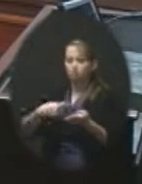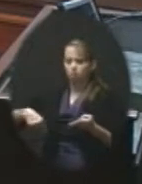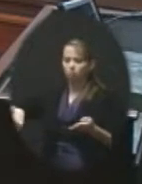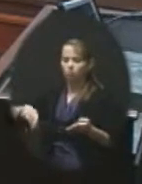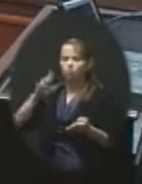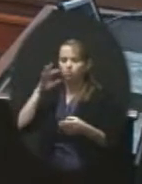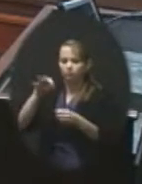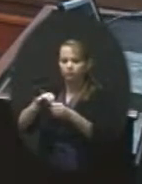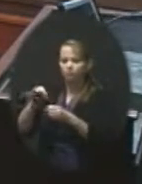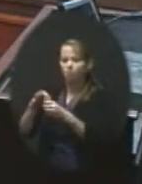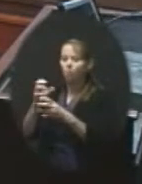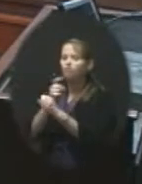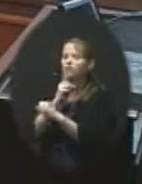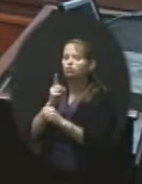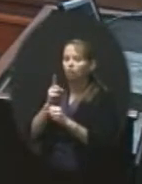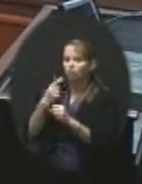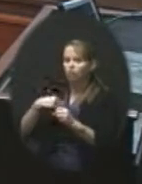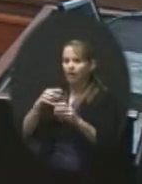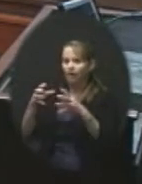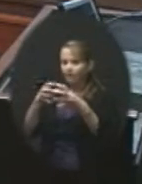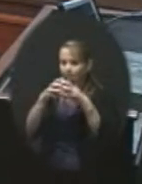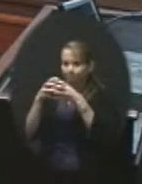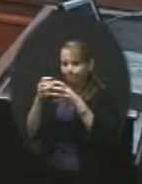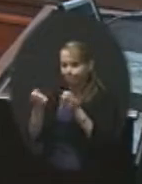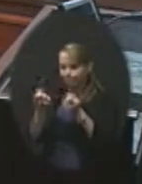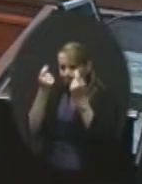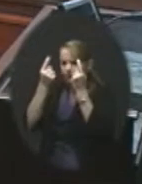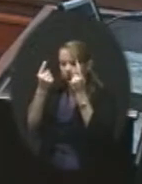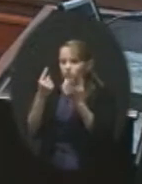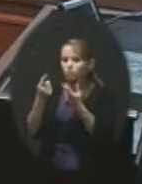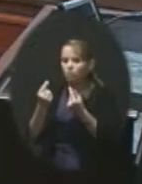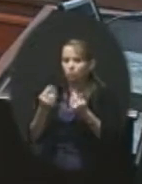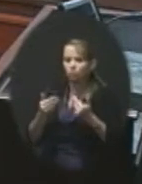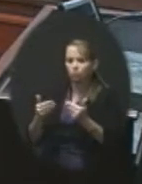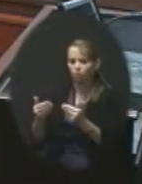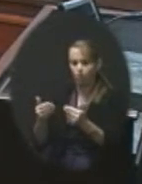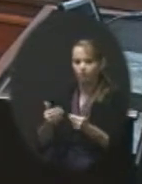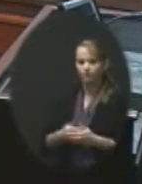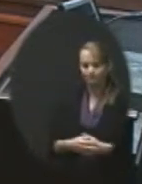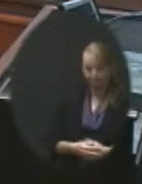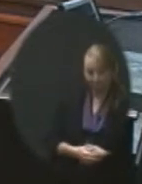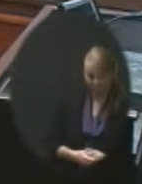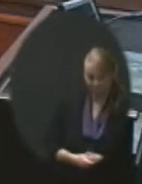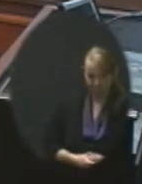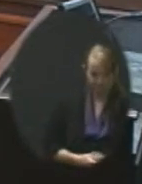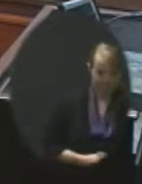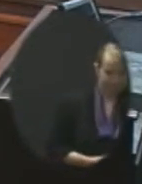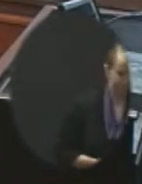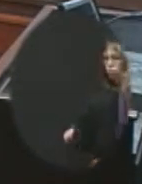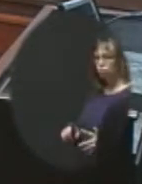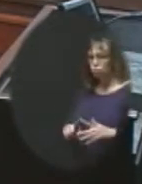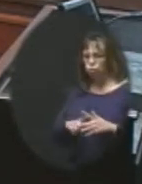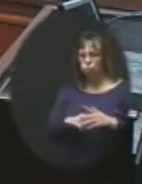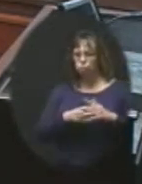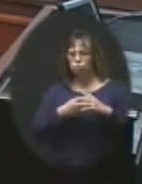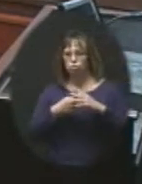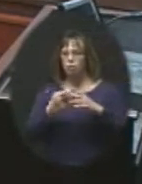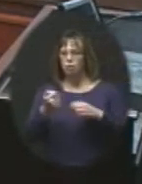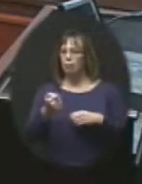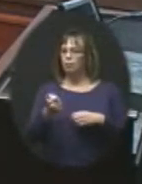I wanted to make sure that we have a collective understanding here of what we're doing to go forward. So I wanted to kind of start off just a little bit